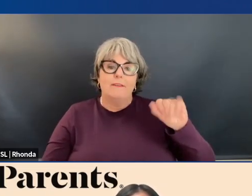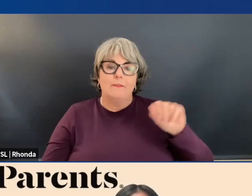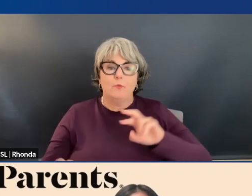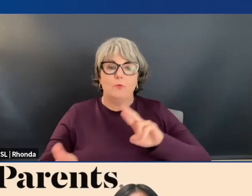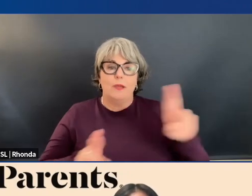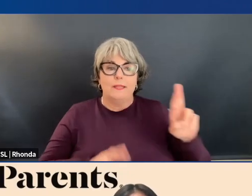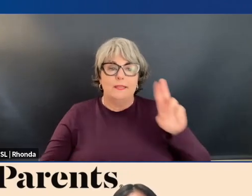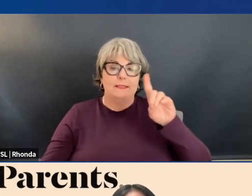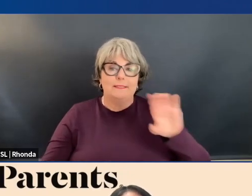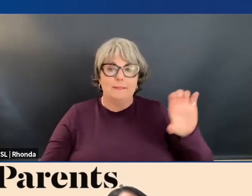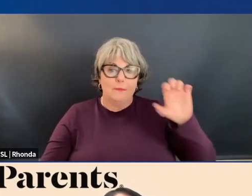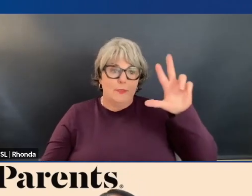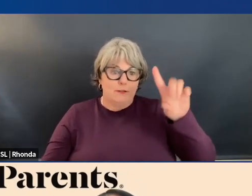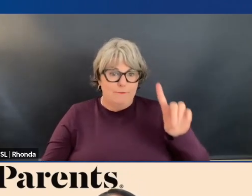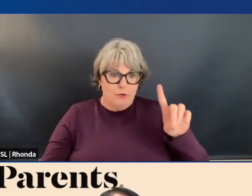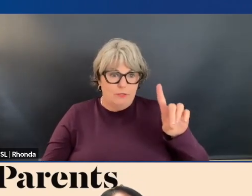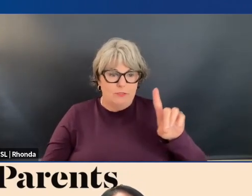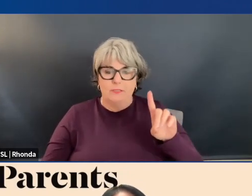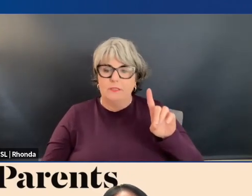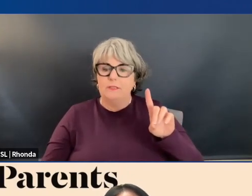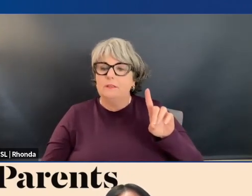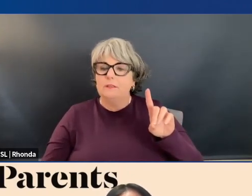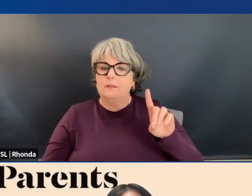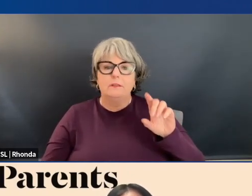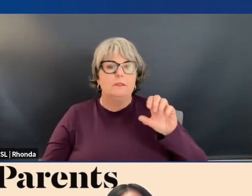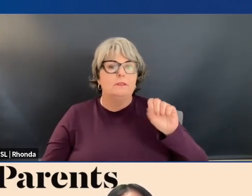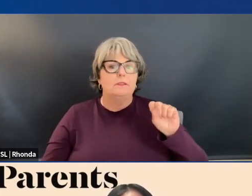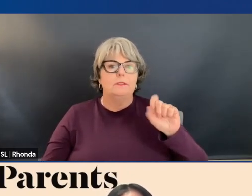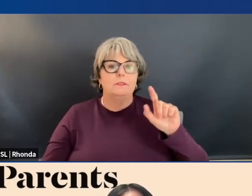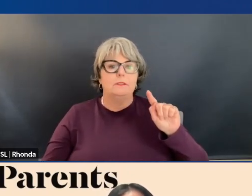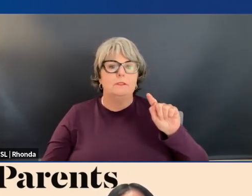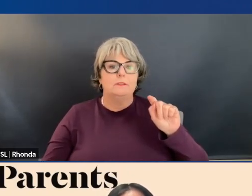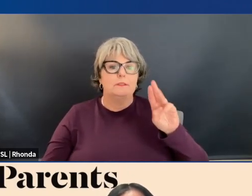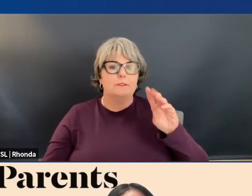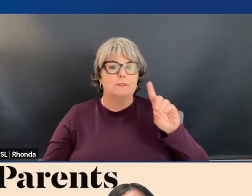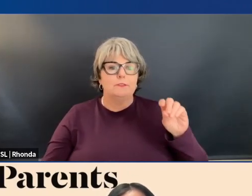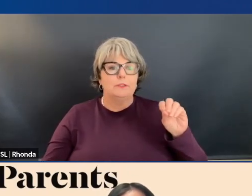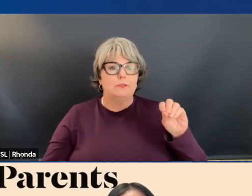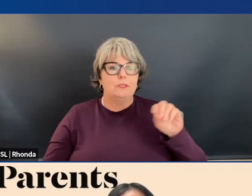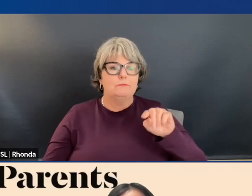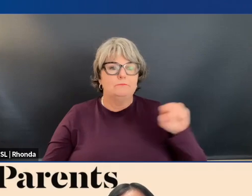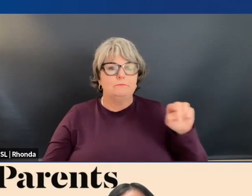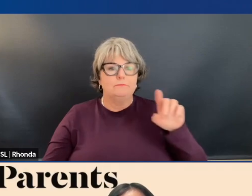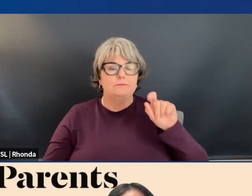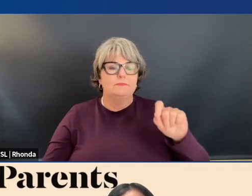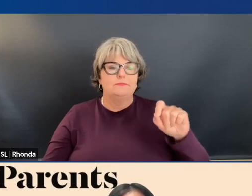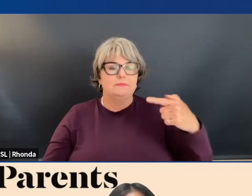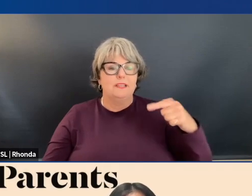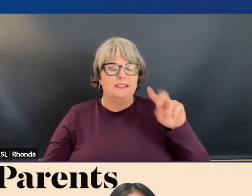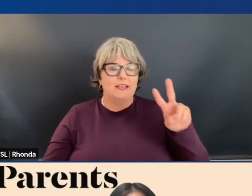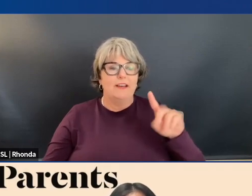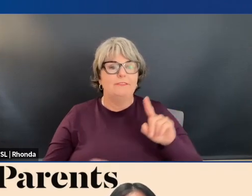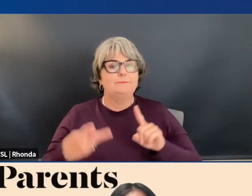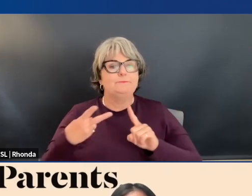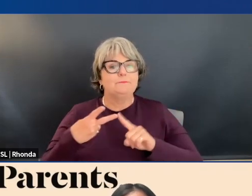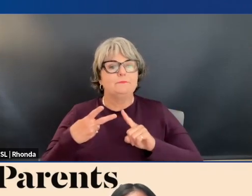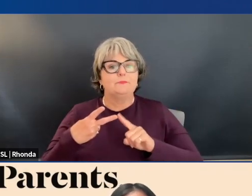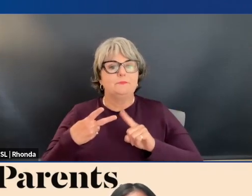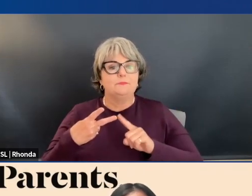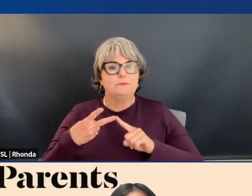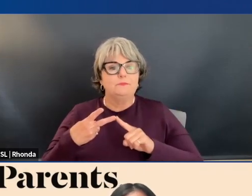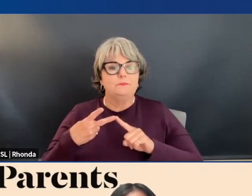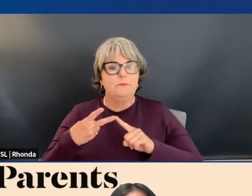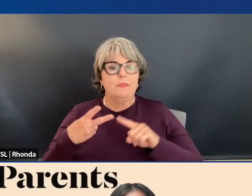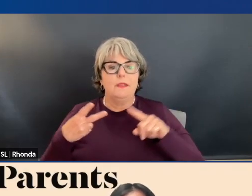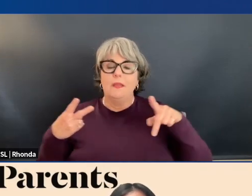December 31st and you can visit studentaid.gov for more information. The second part of our strategy is Pell